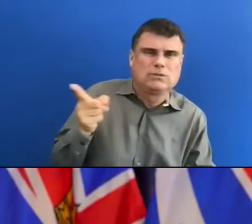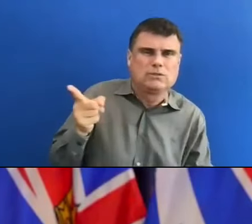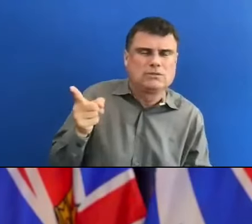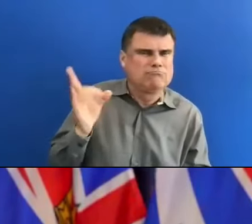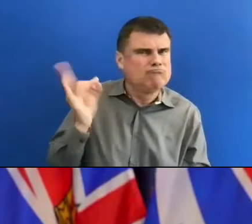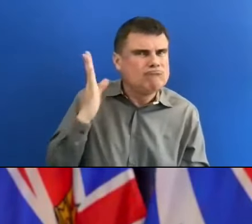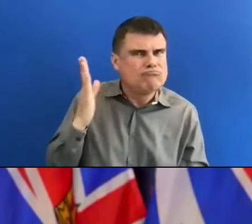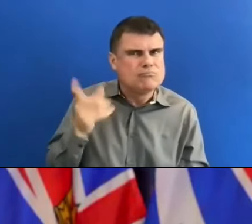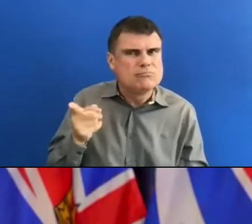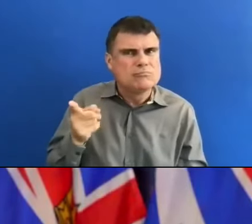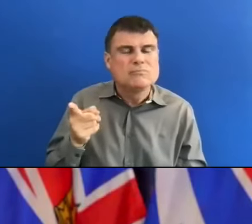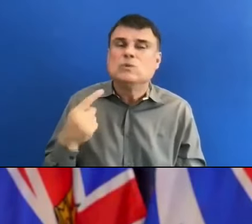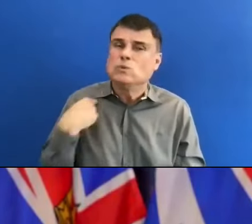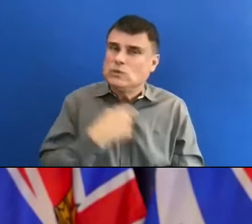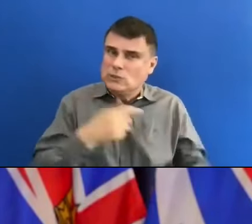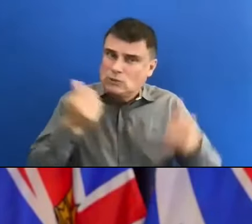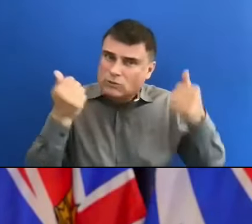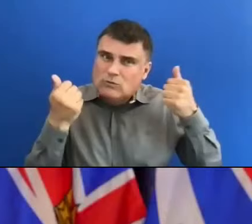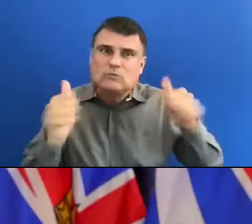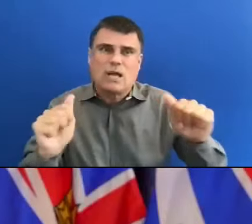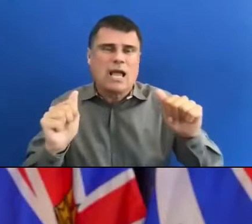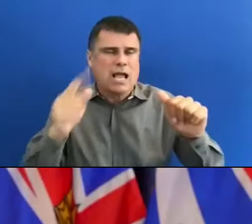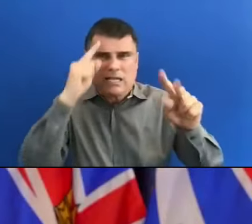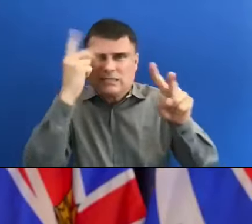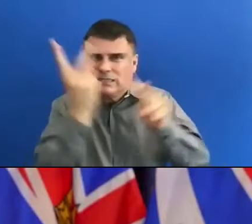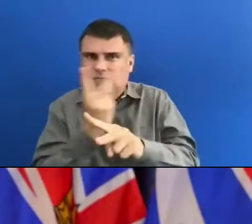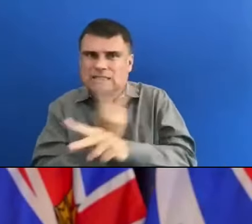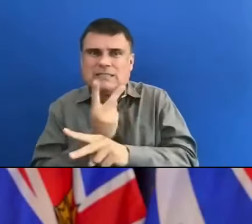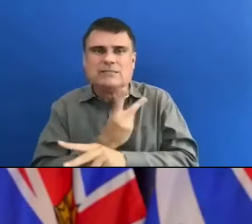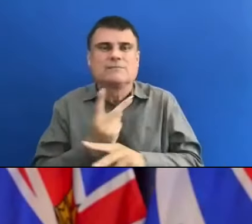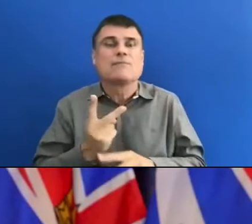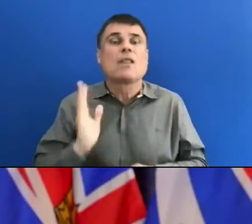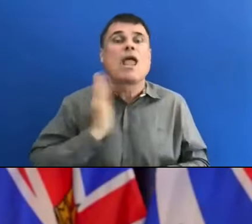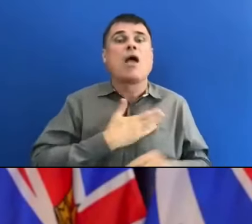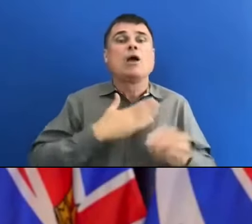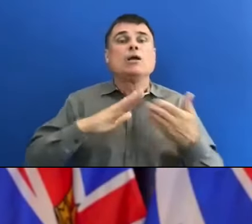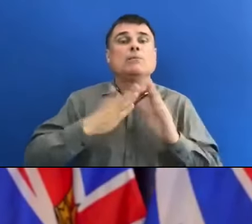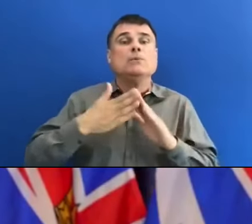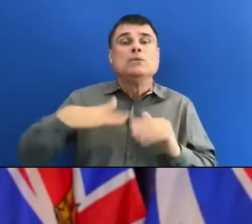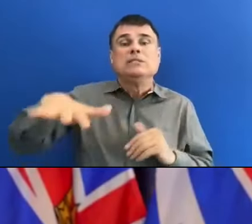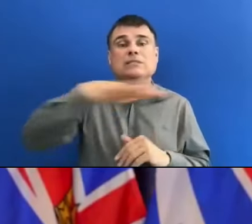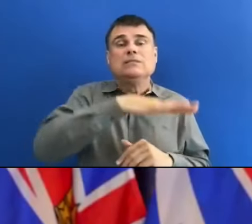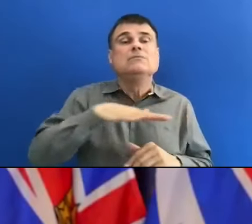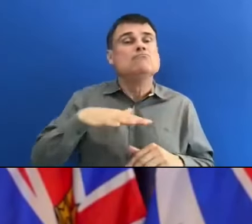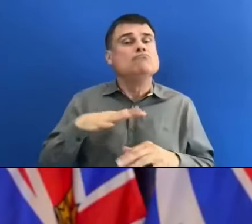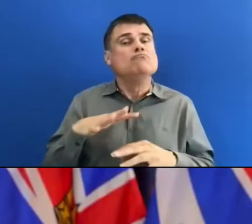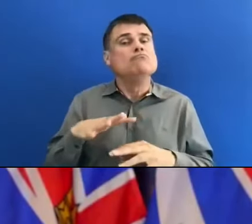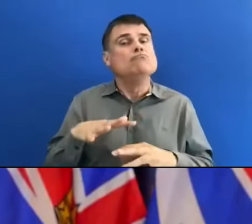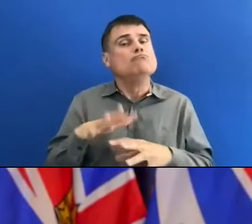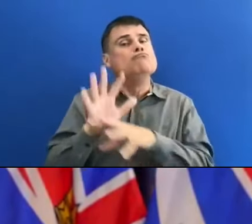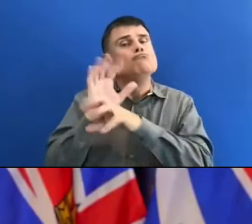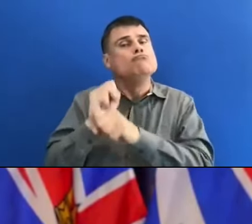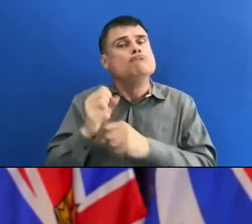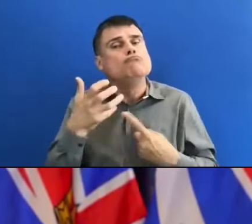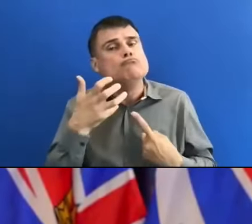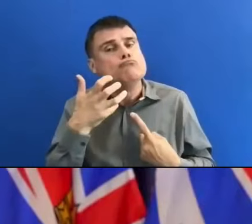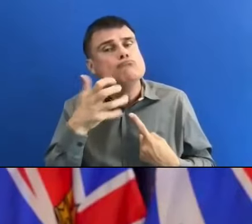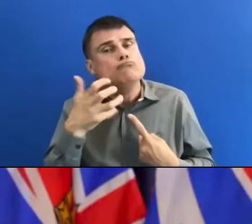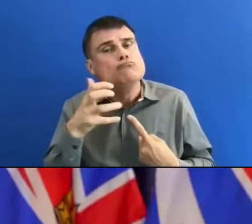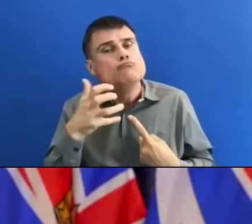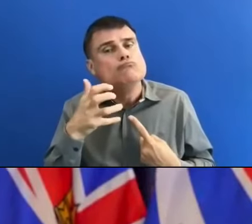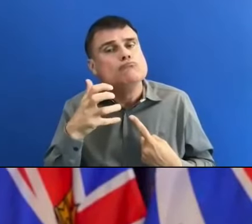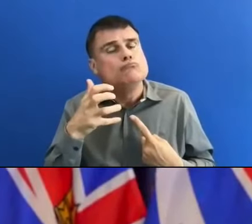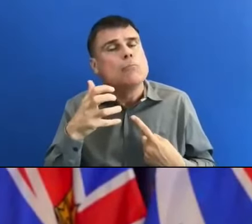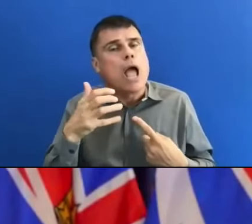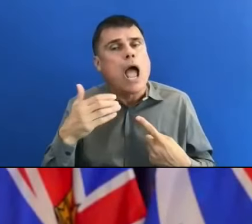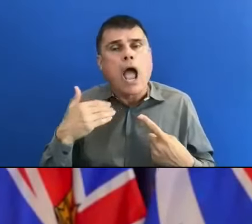usually those that are accustomed to heat like this, have have municipal programs in place to protect people, calling